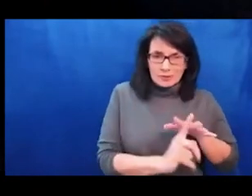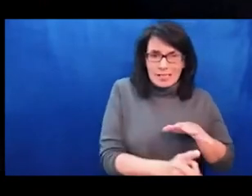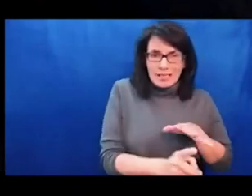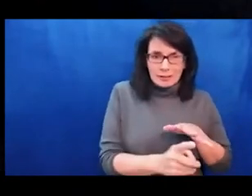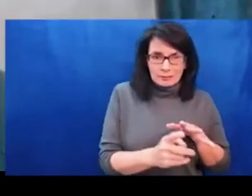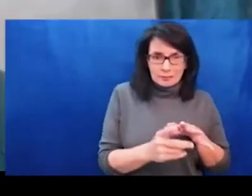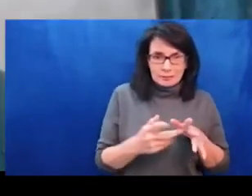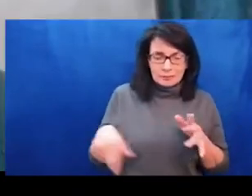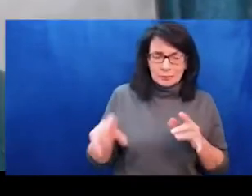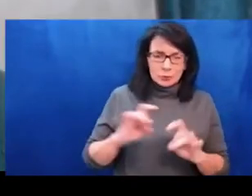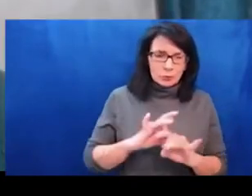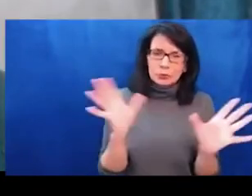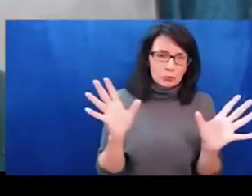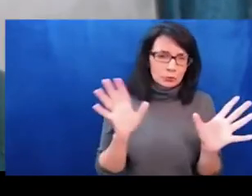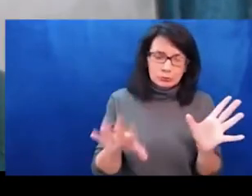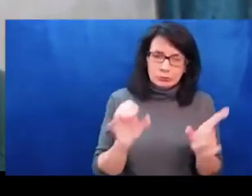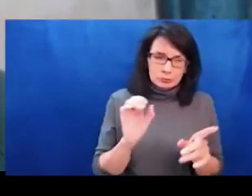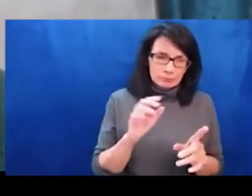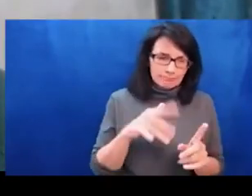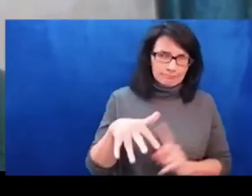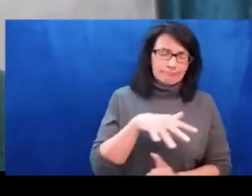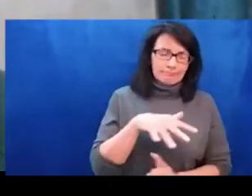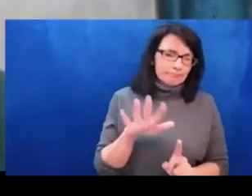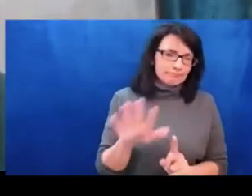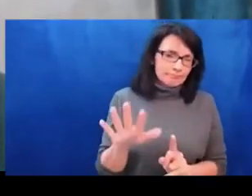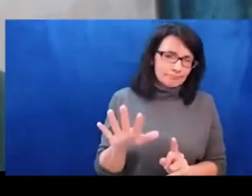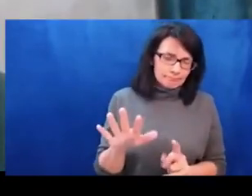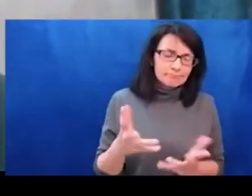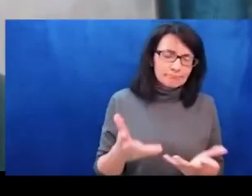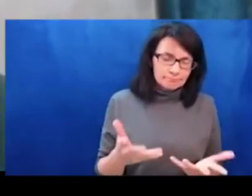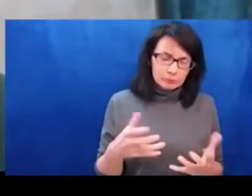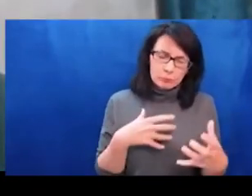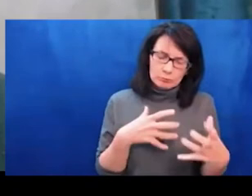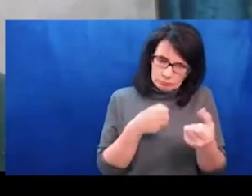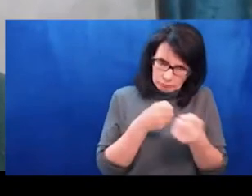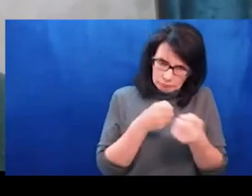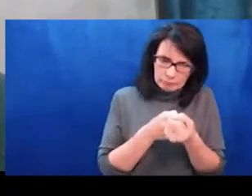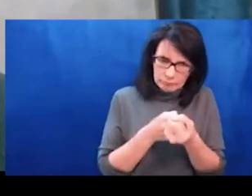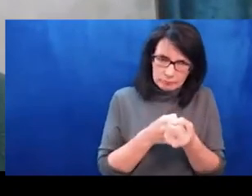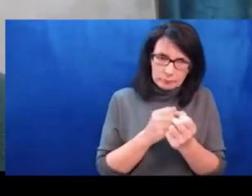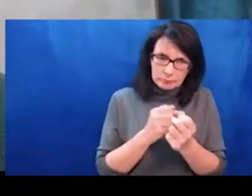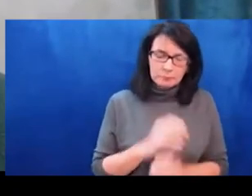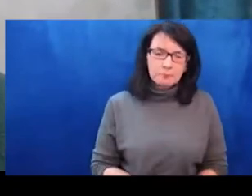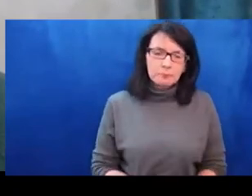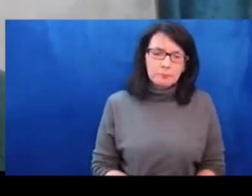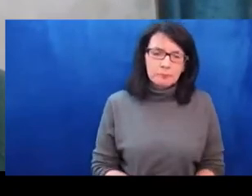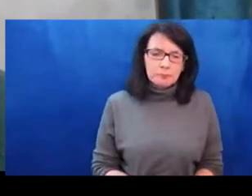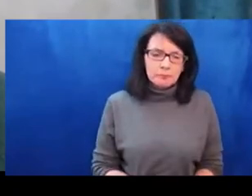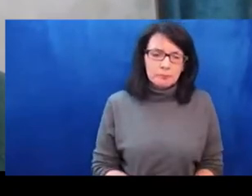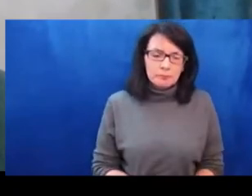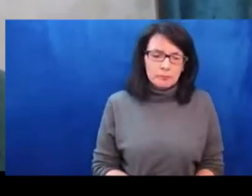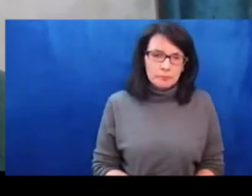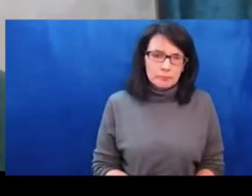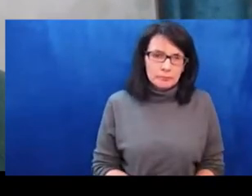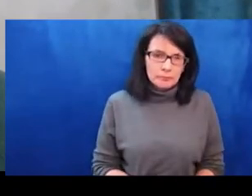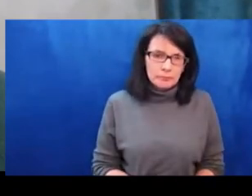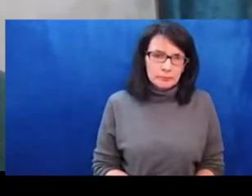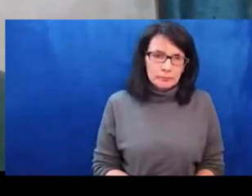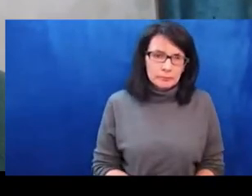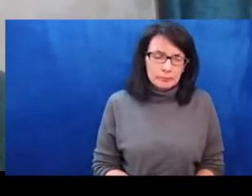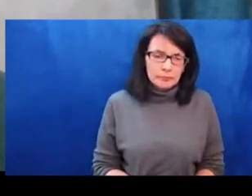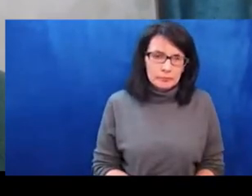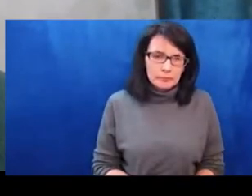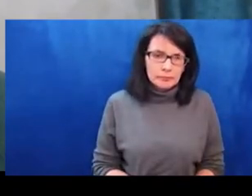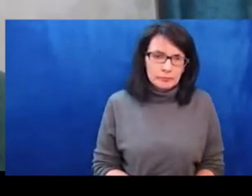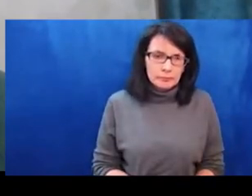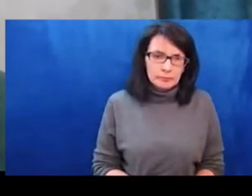Thank you very much. And thank you for having me. And I will start, of course, by